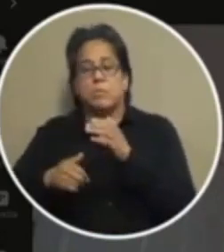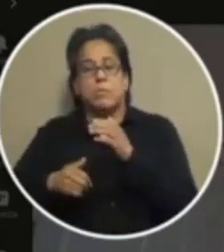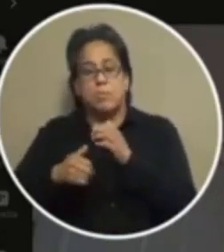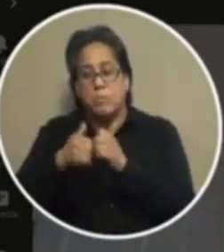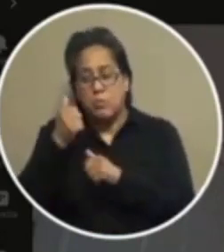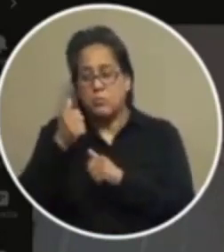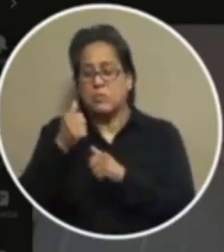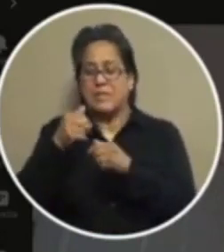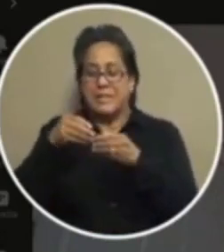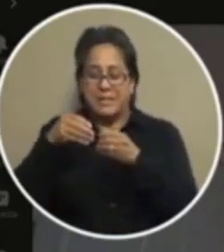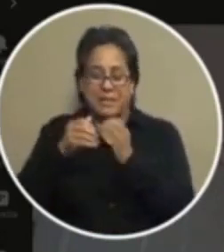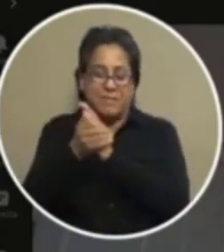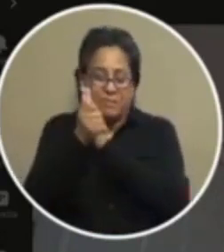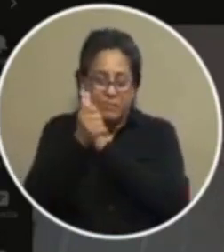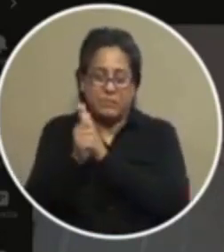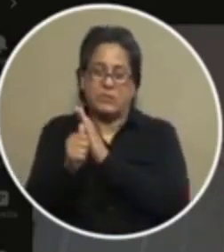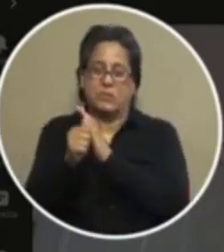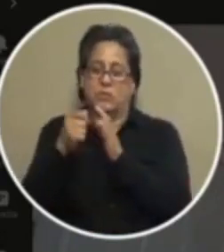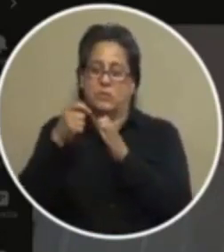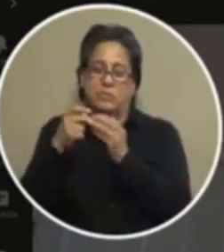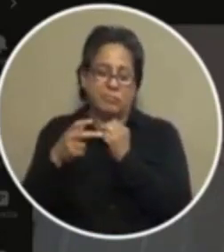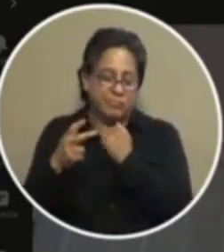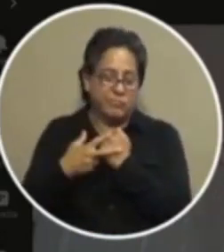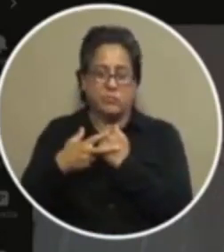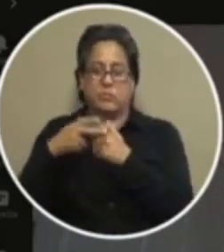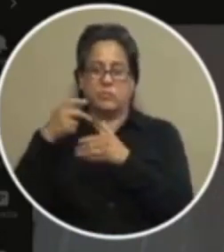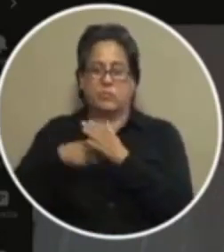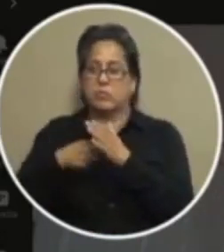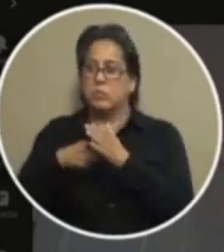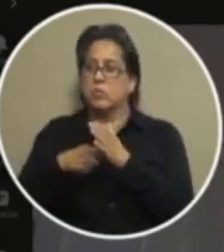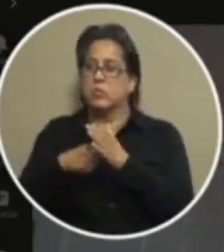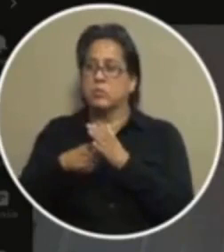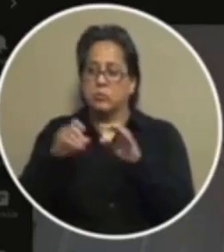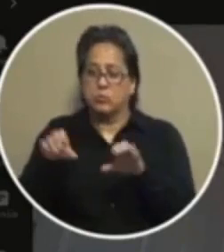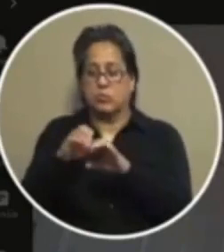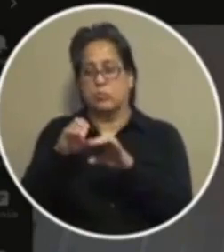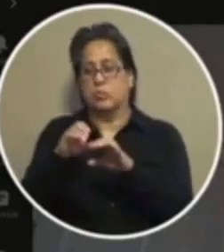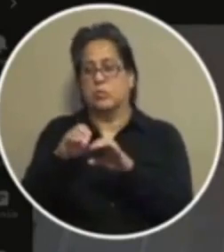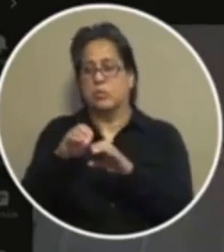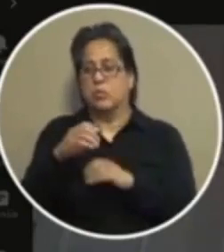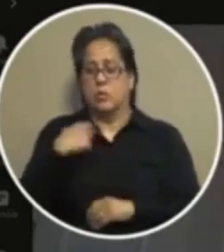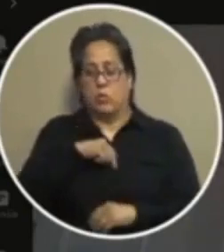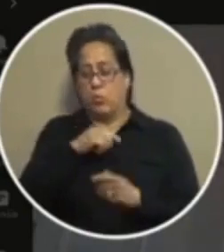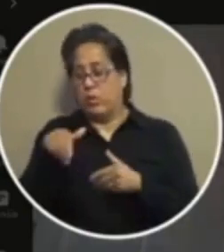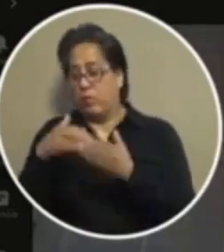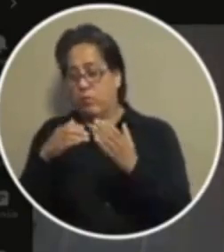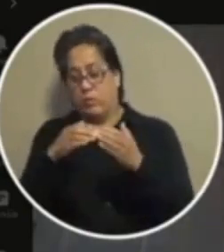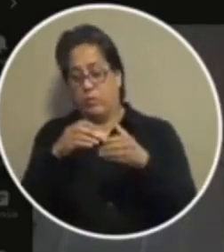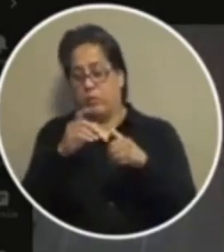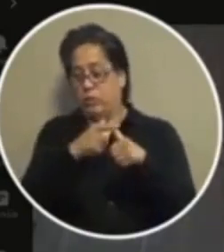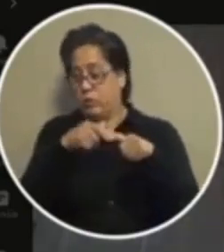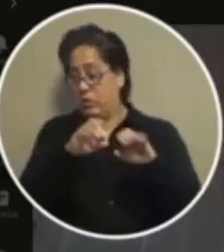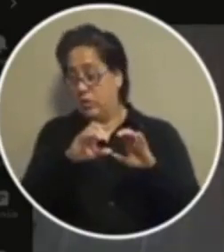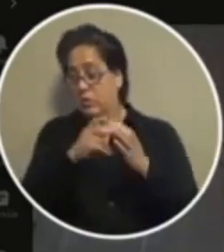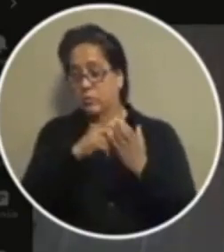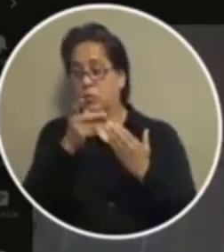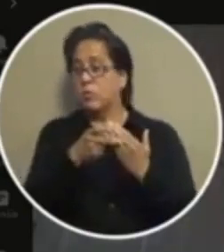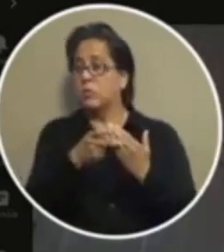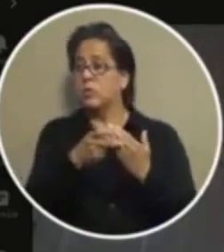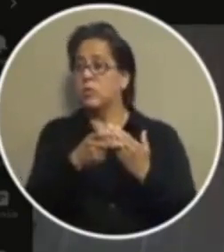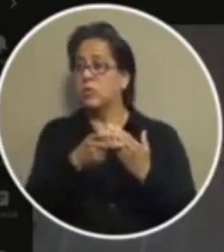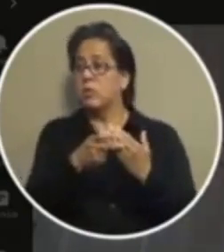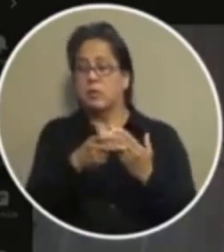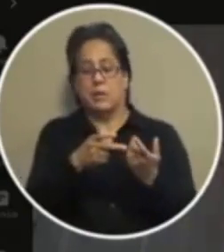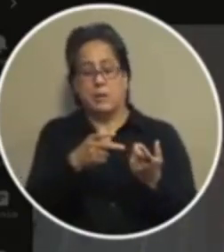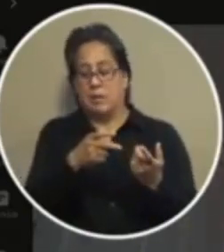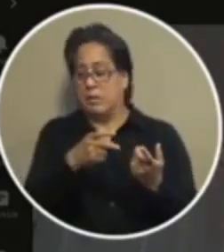efficient and cost-effective way to do the business that we're doing and so we offer the first chance program right now we we